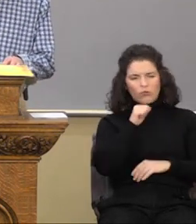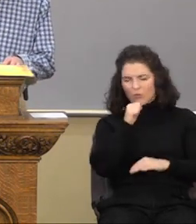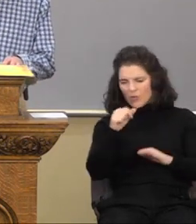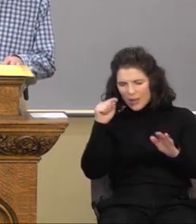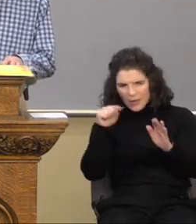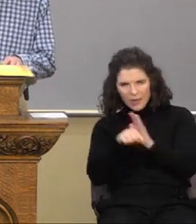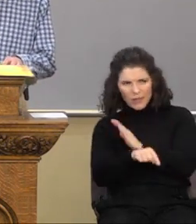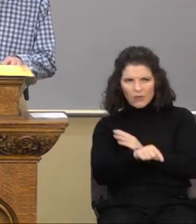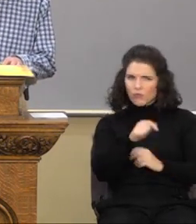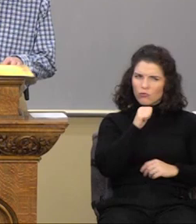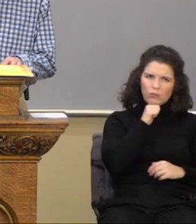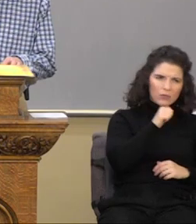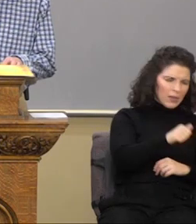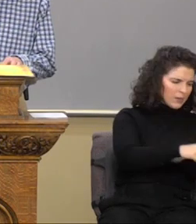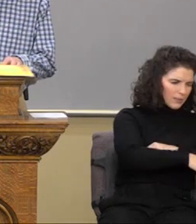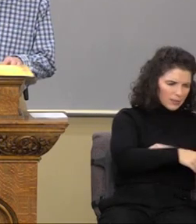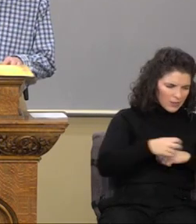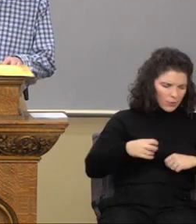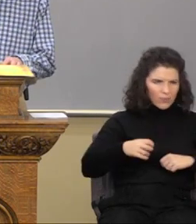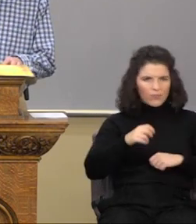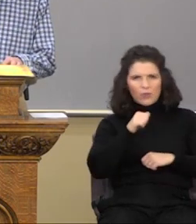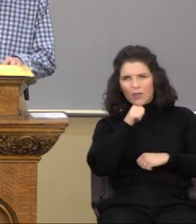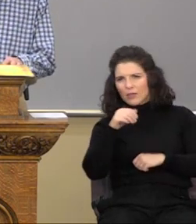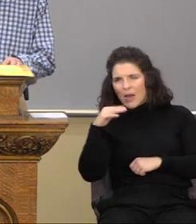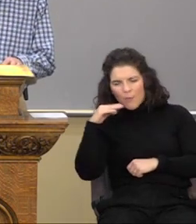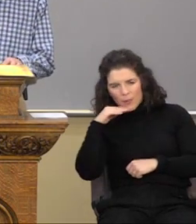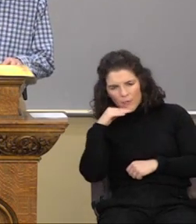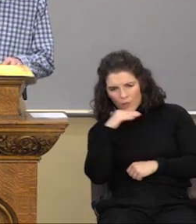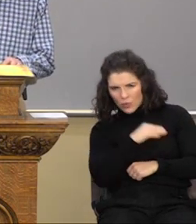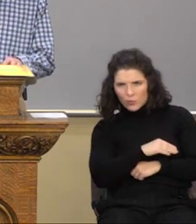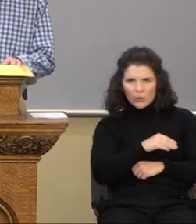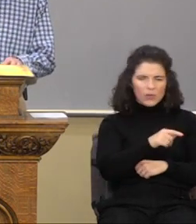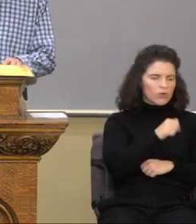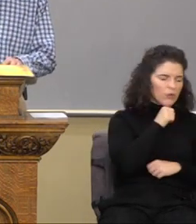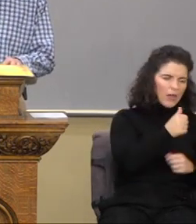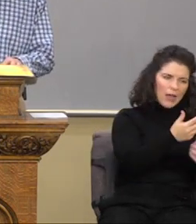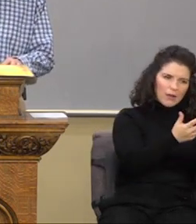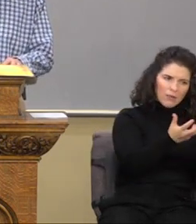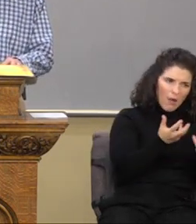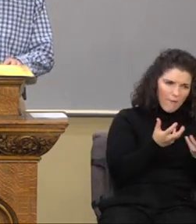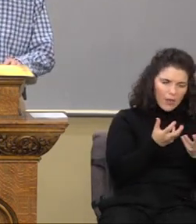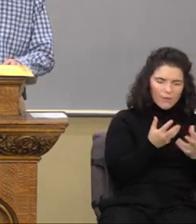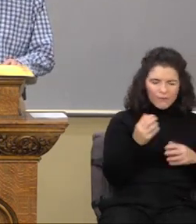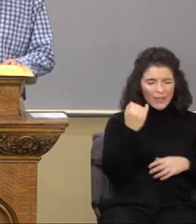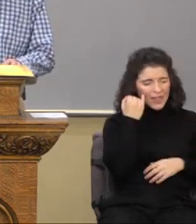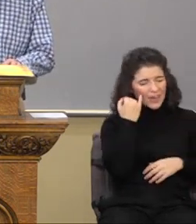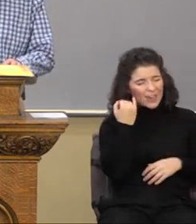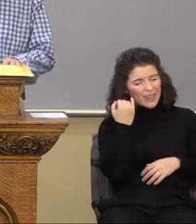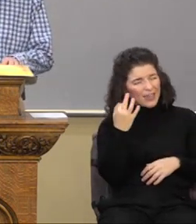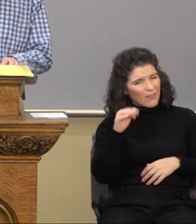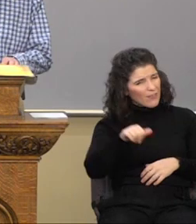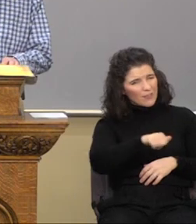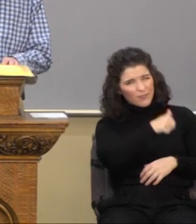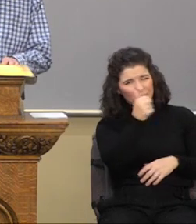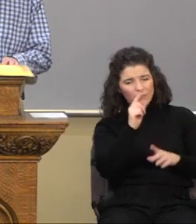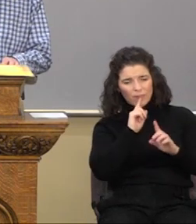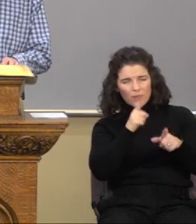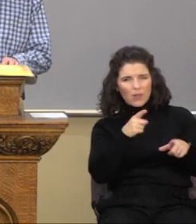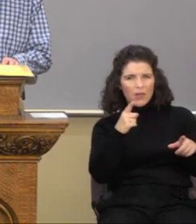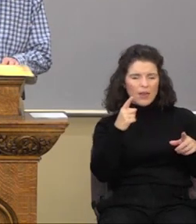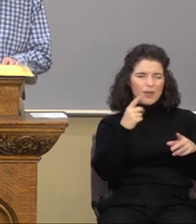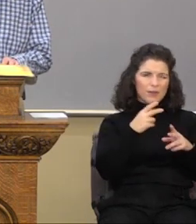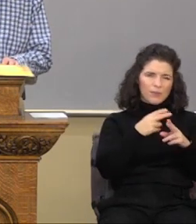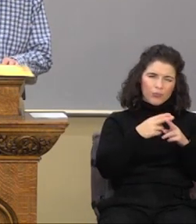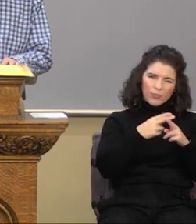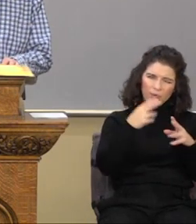Thou shalt not steal. Thou shalt not bear false witness. Thou shalt not covet. And if there be any other commandment, it is briefly